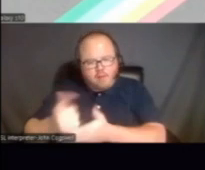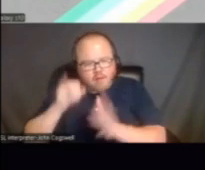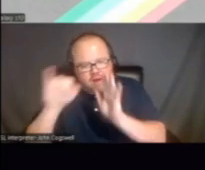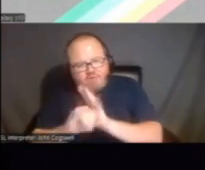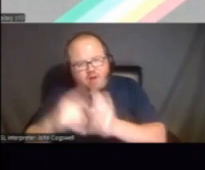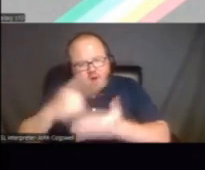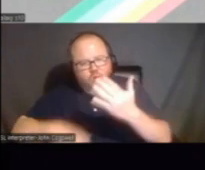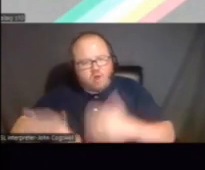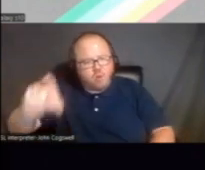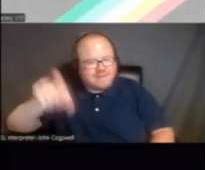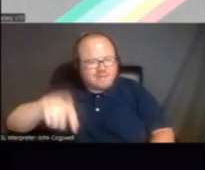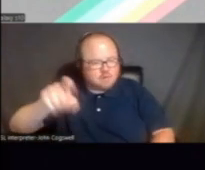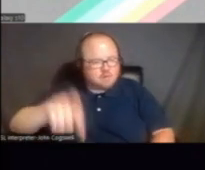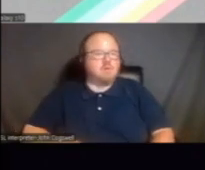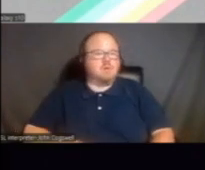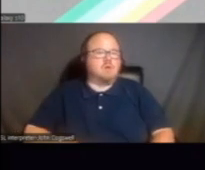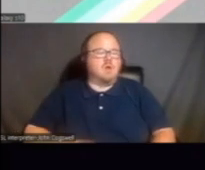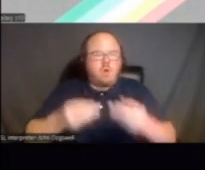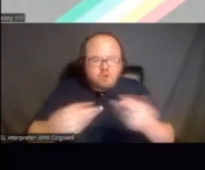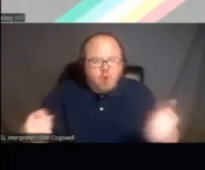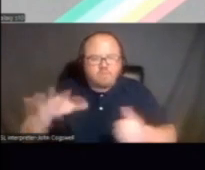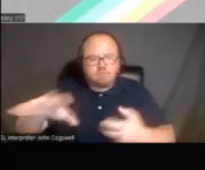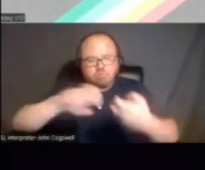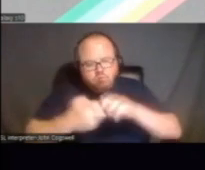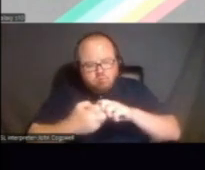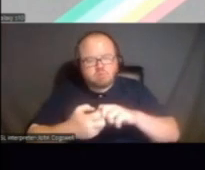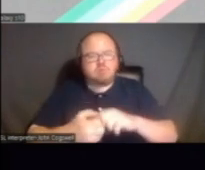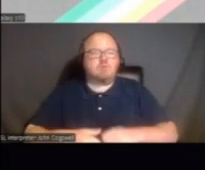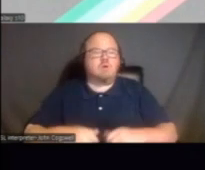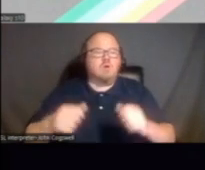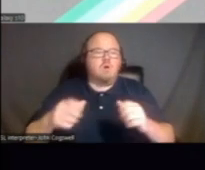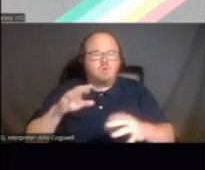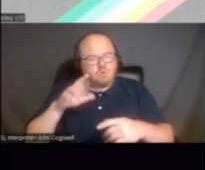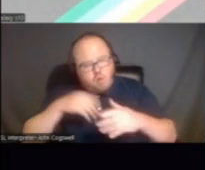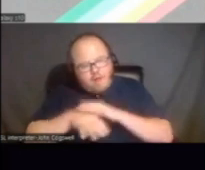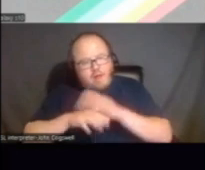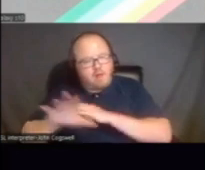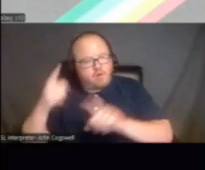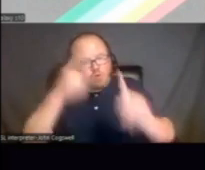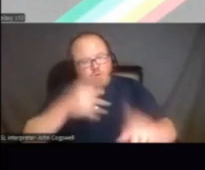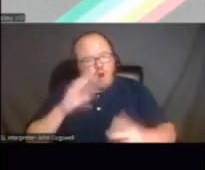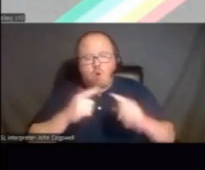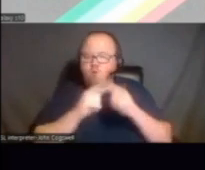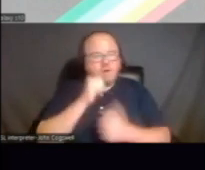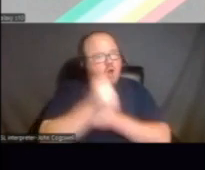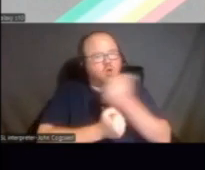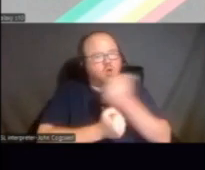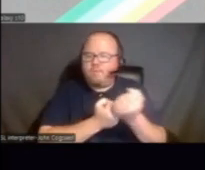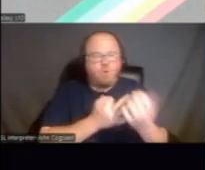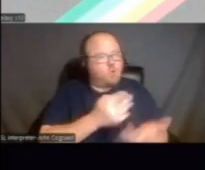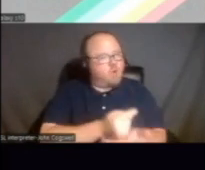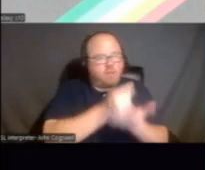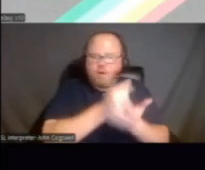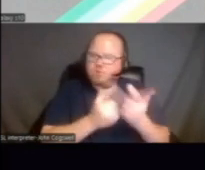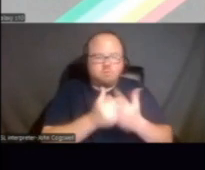efficiently resolve their issues to access services and reach their goals. Our groups are not support groups or therapy groups, rather,